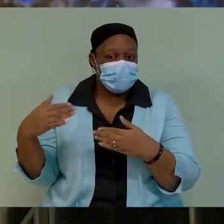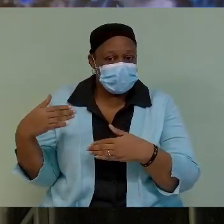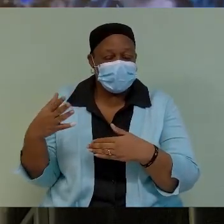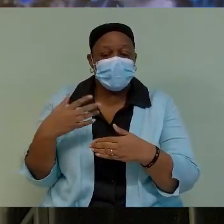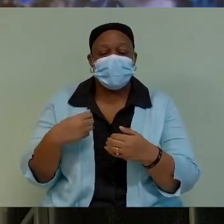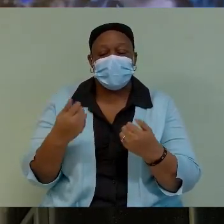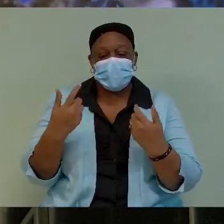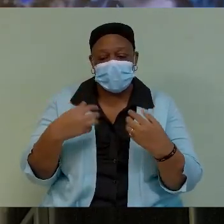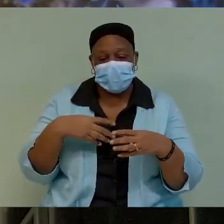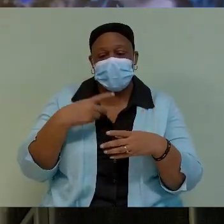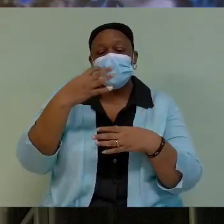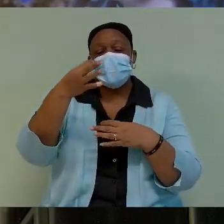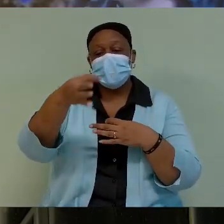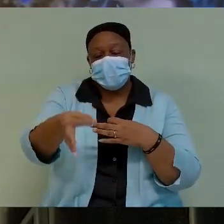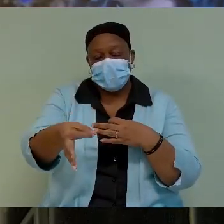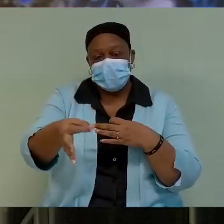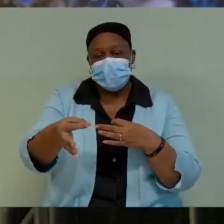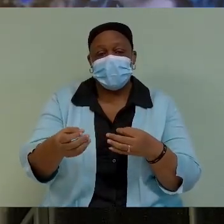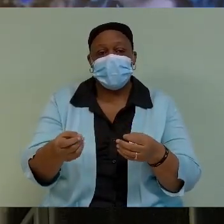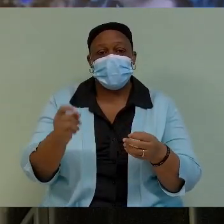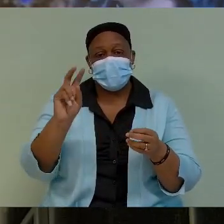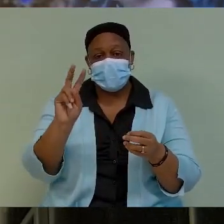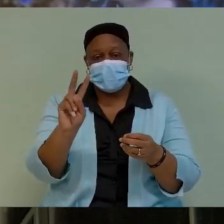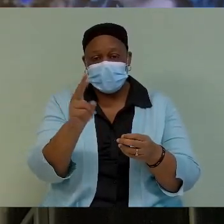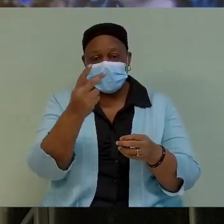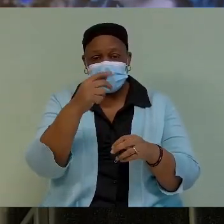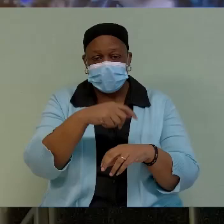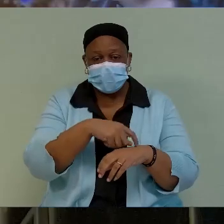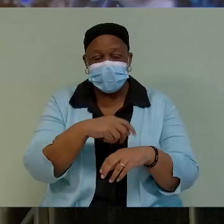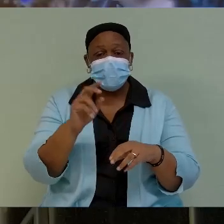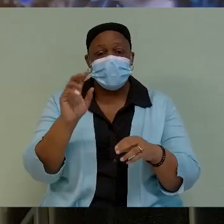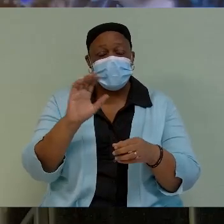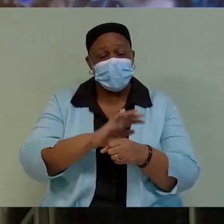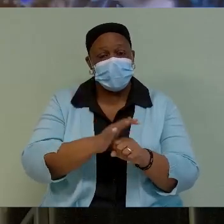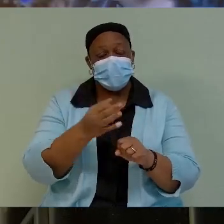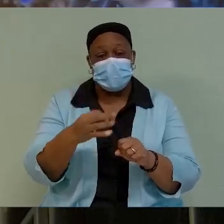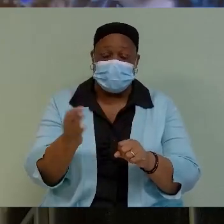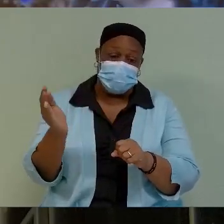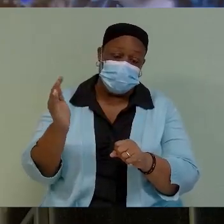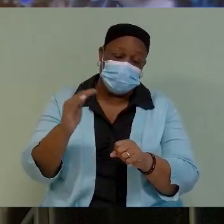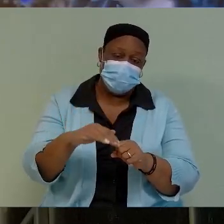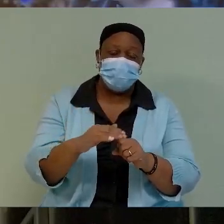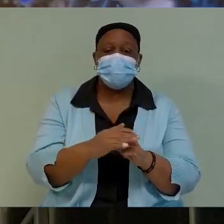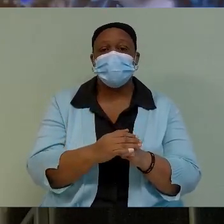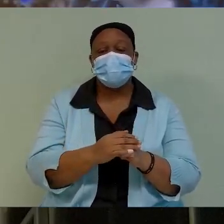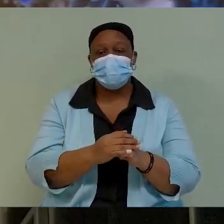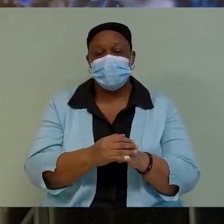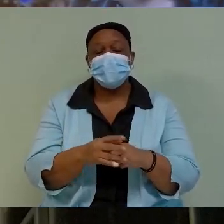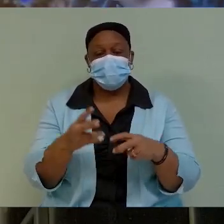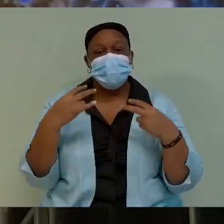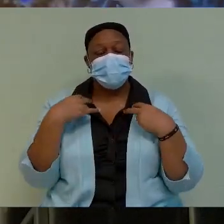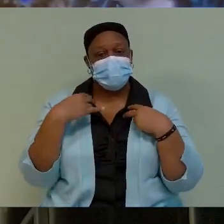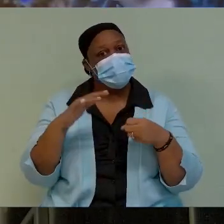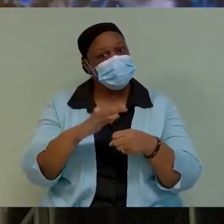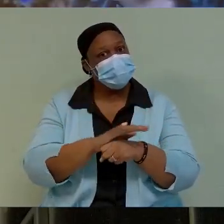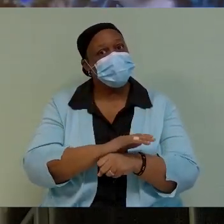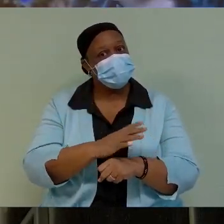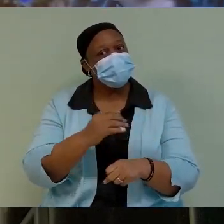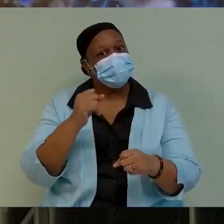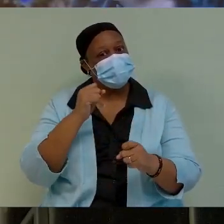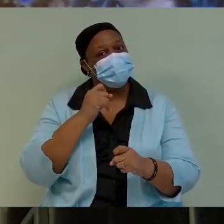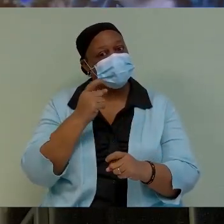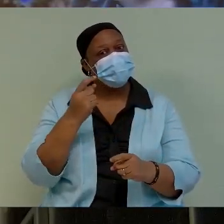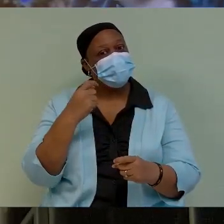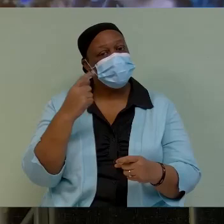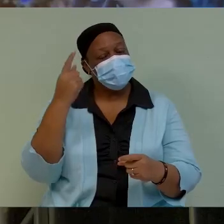what is expected to be the second wave of COVID-19. And I have full confidence that our team continues to do what